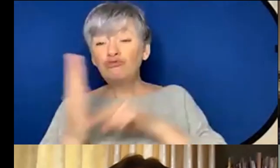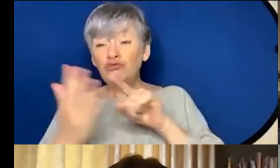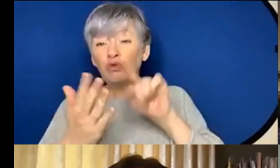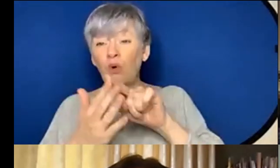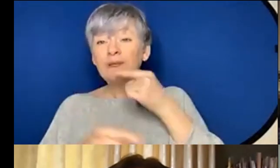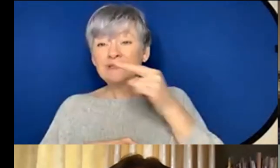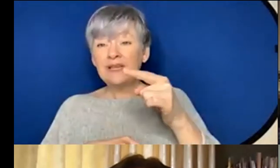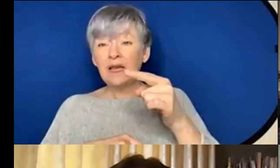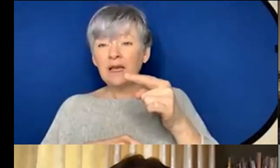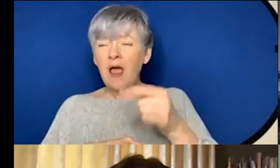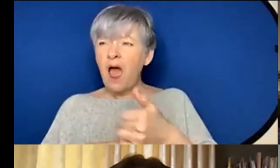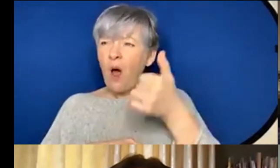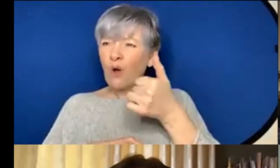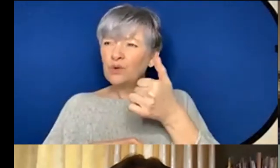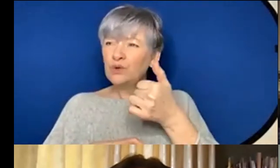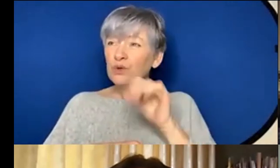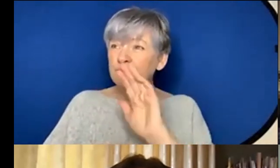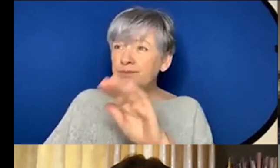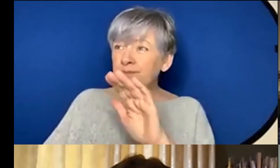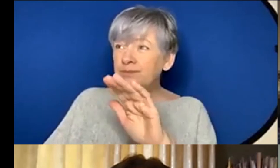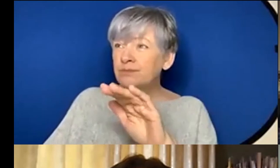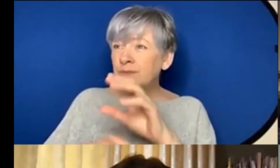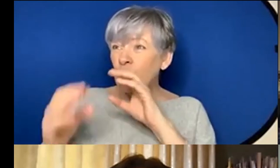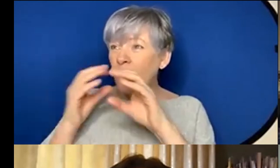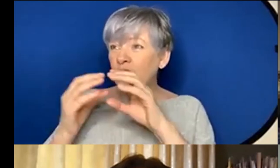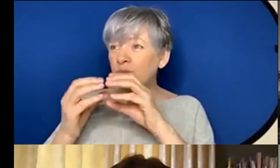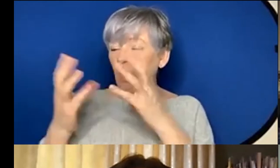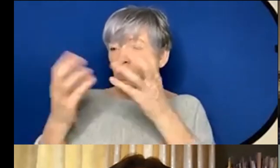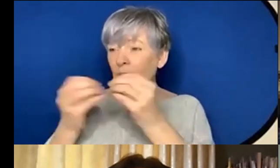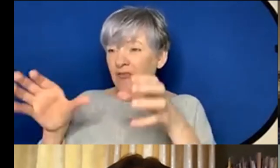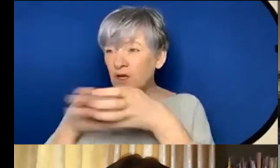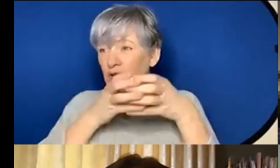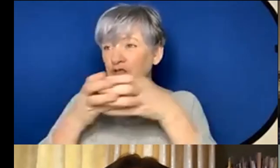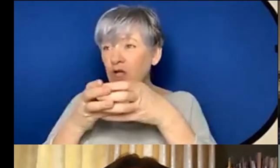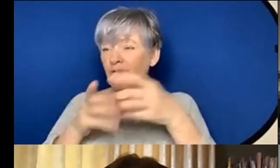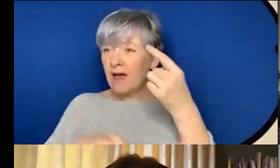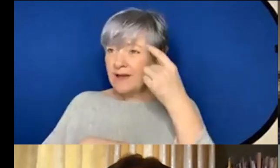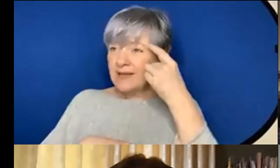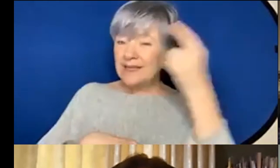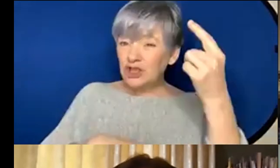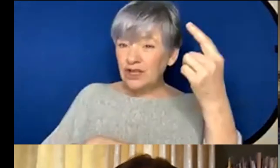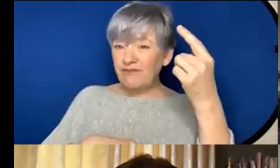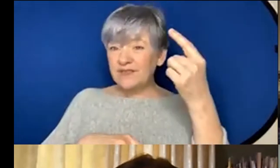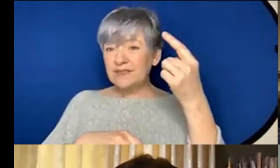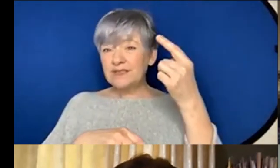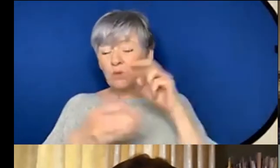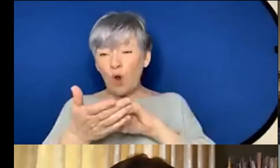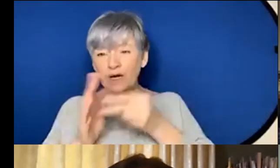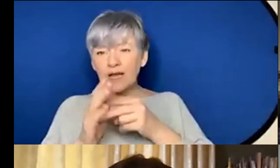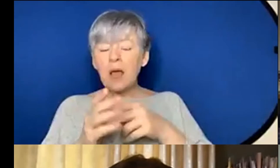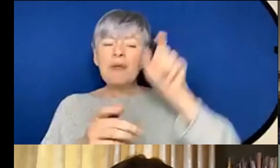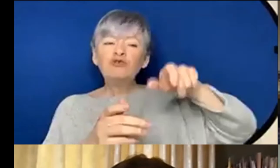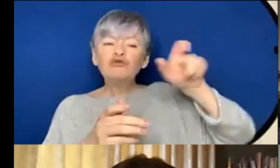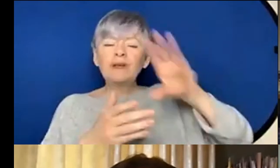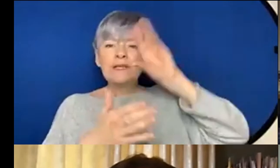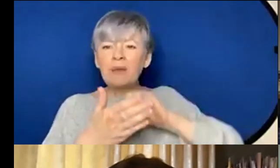approach conversations with kind of ensembles or initiatives or organizations it feels though my student experience has very much